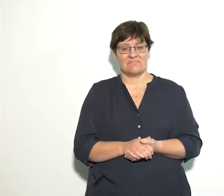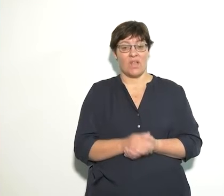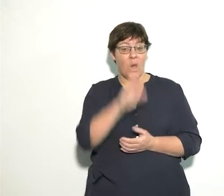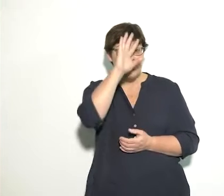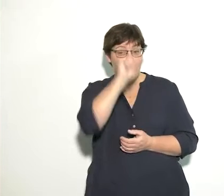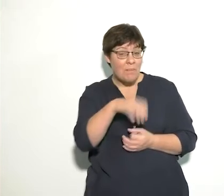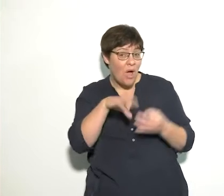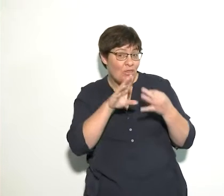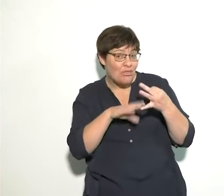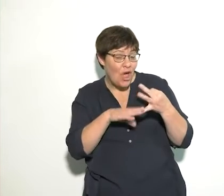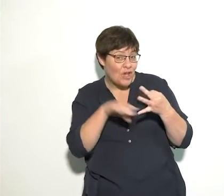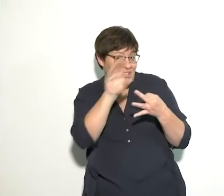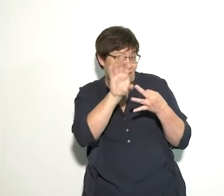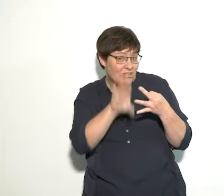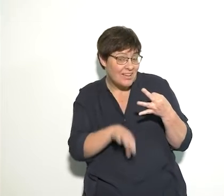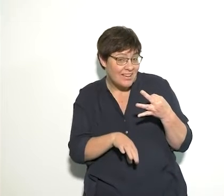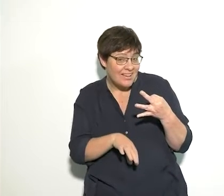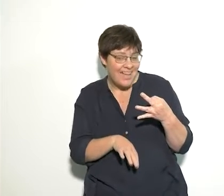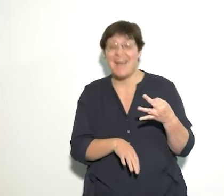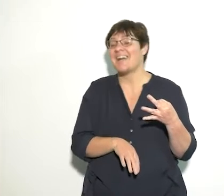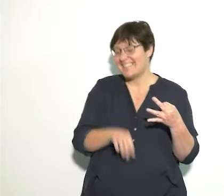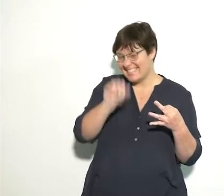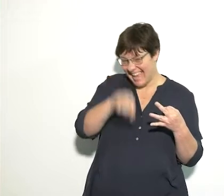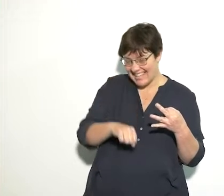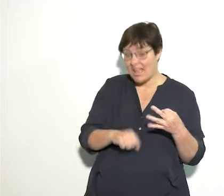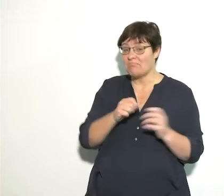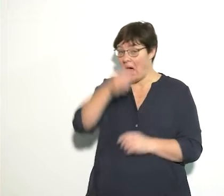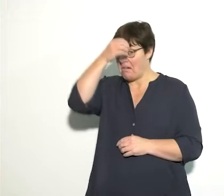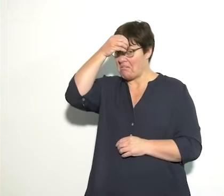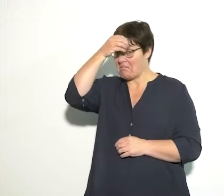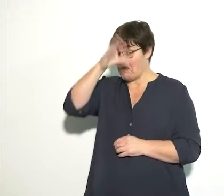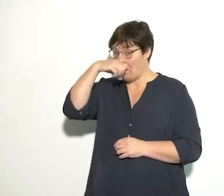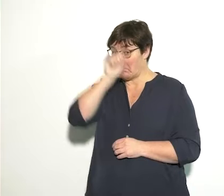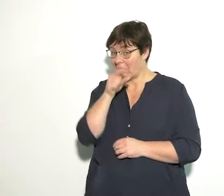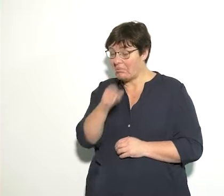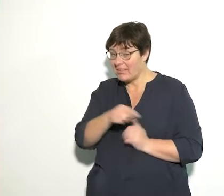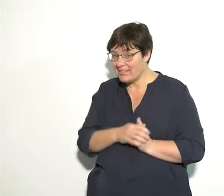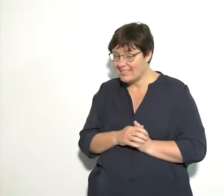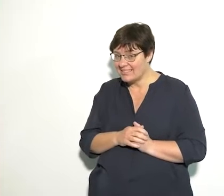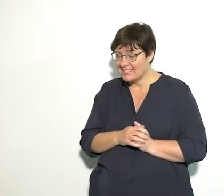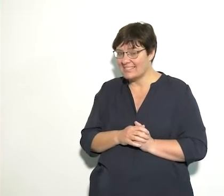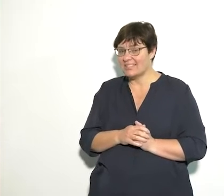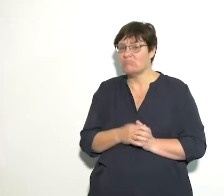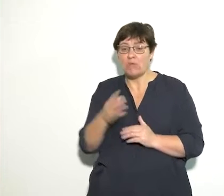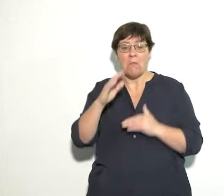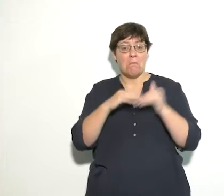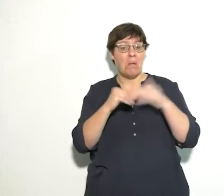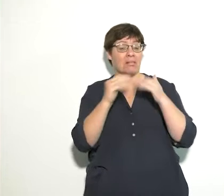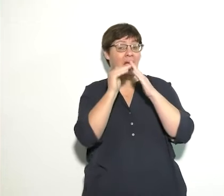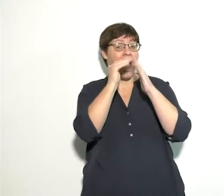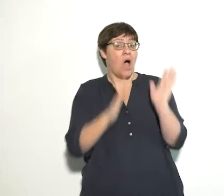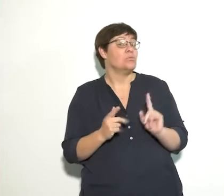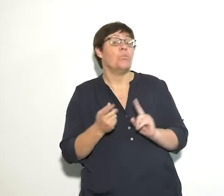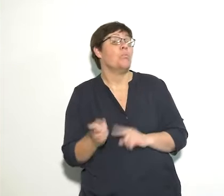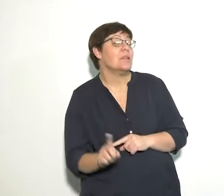Do you remember the third character? Ah, he was a clever little one. This was the third little pig pig